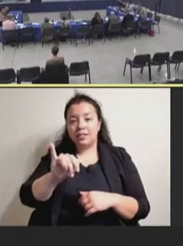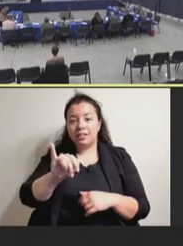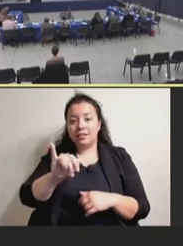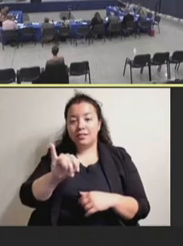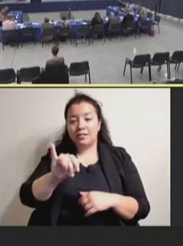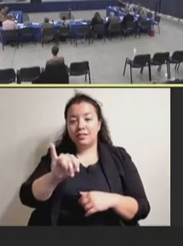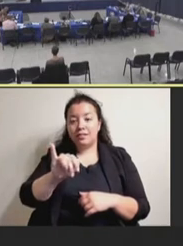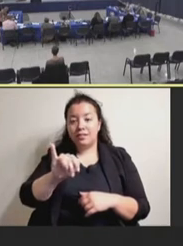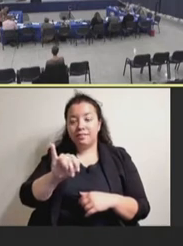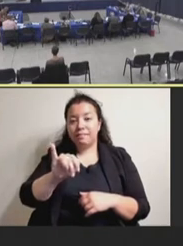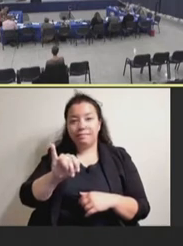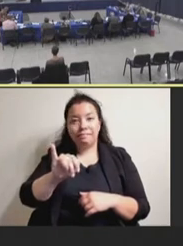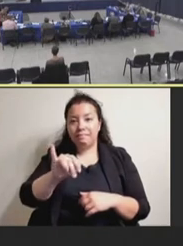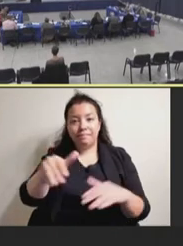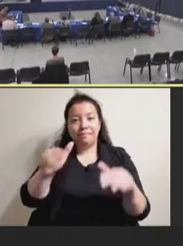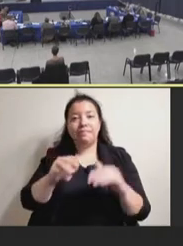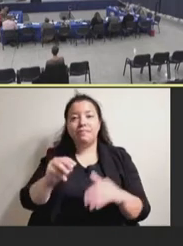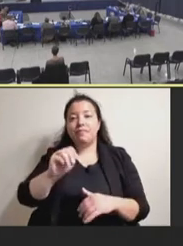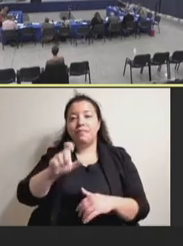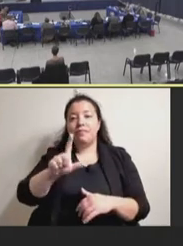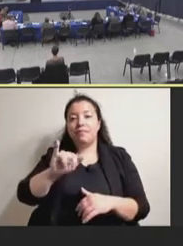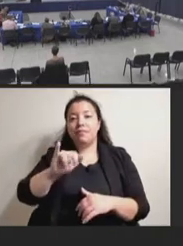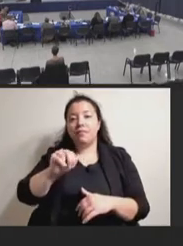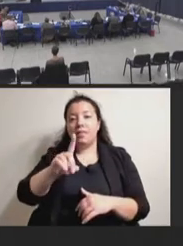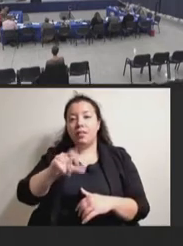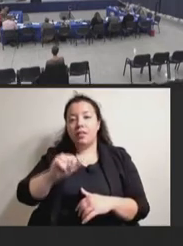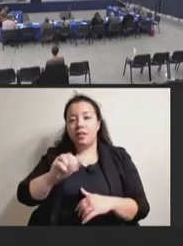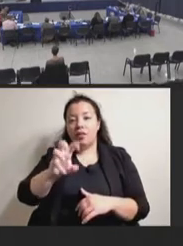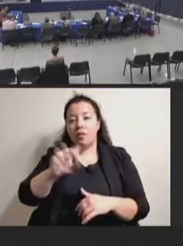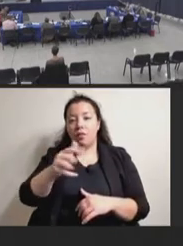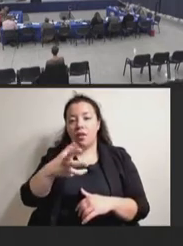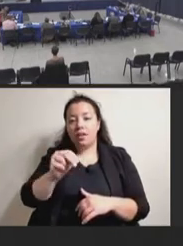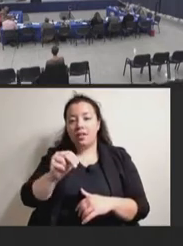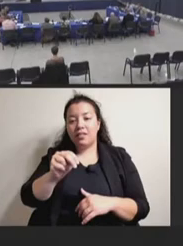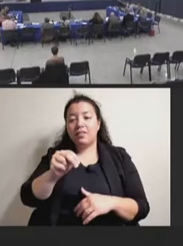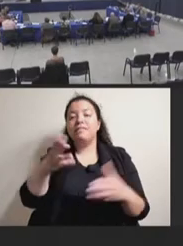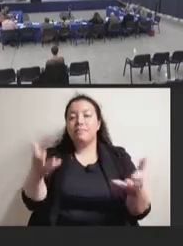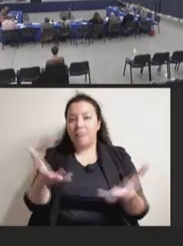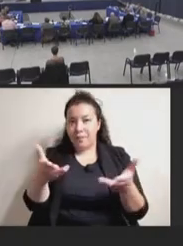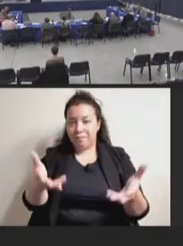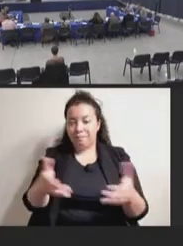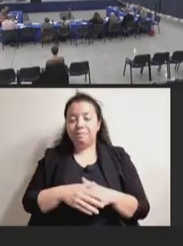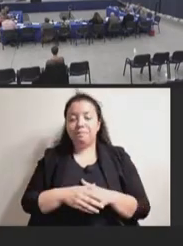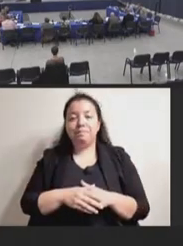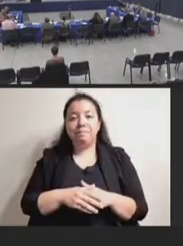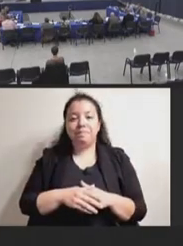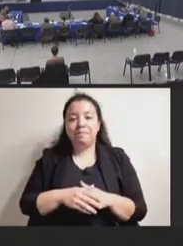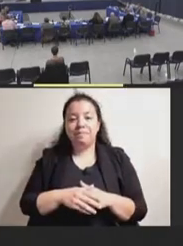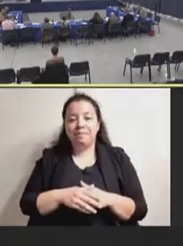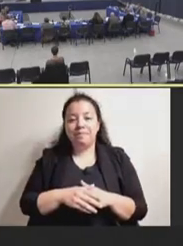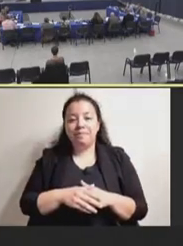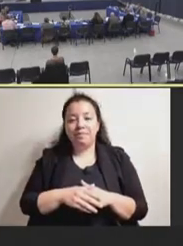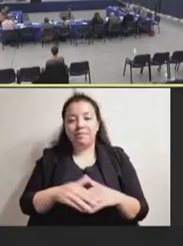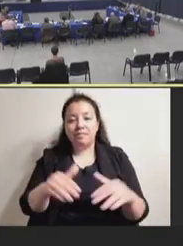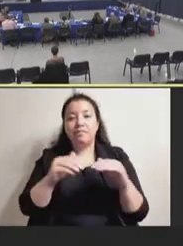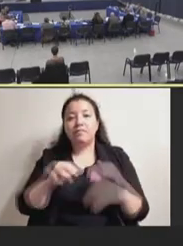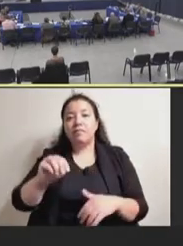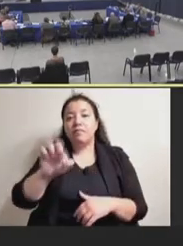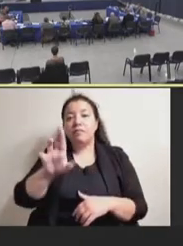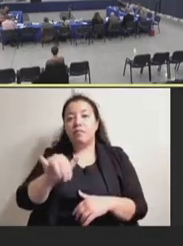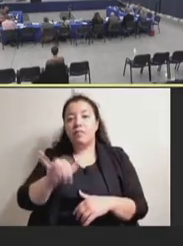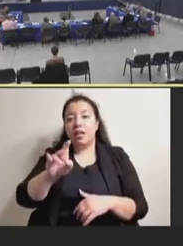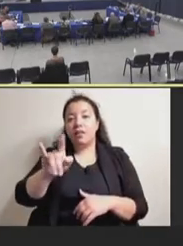Melinda Wharton. Wharton. Present. Present. Good morning. Mary Beth Hans.